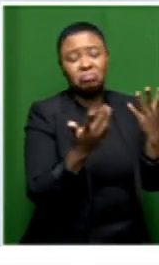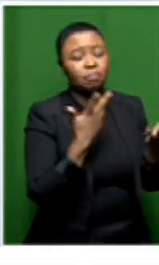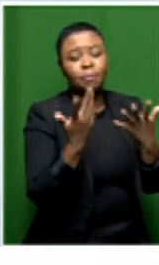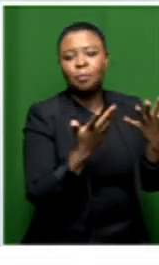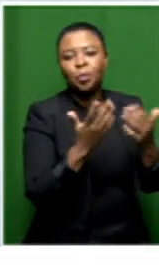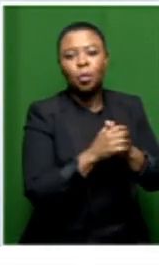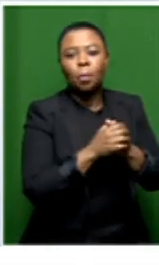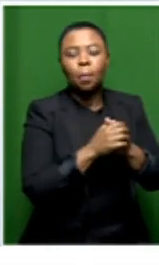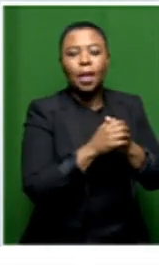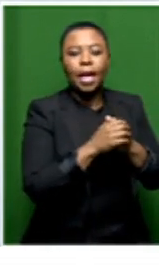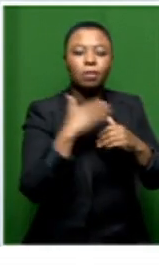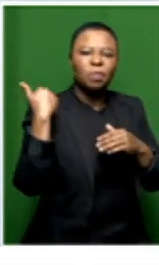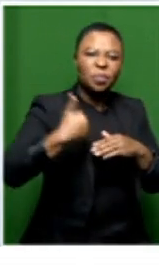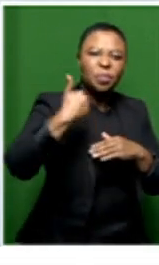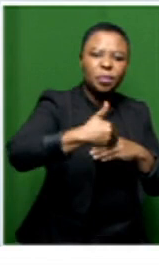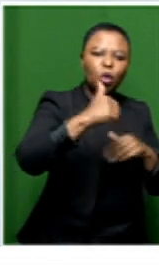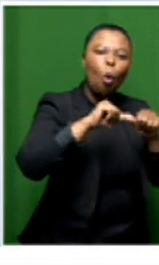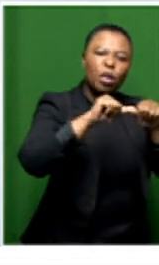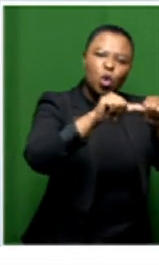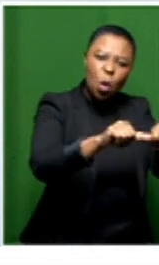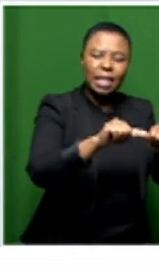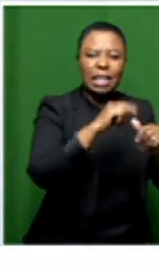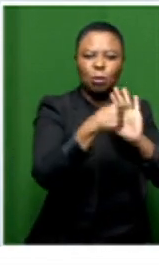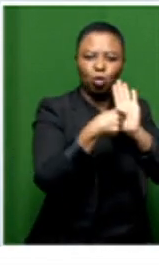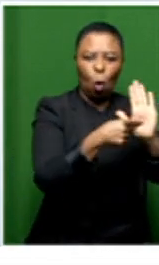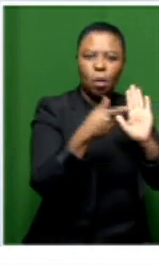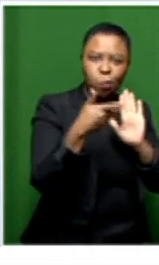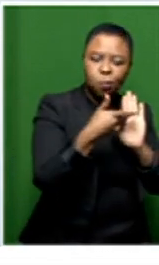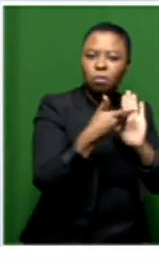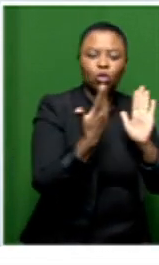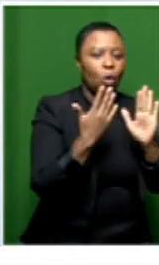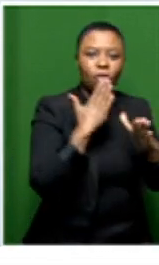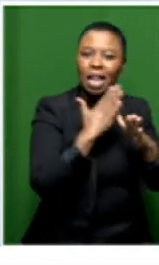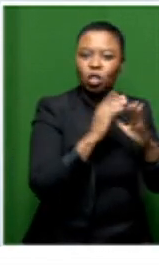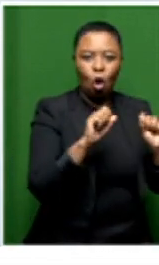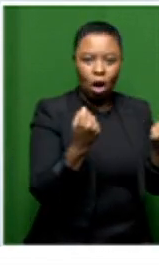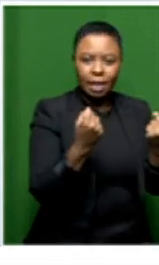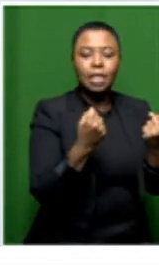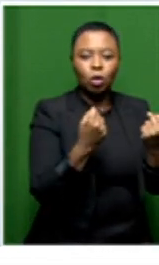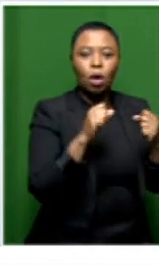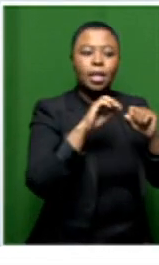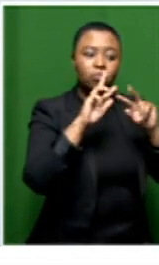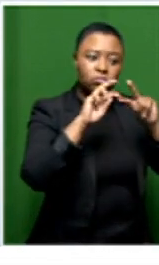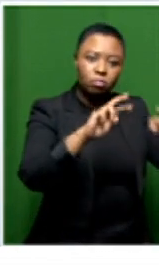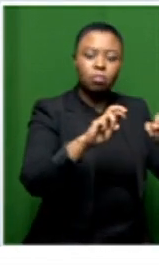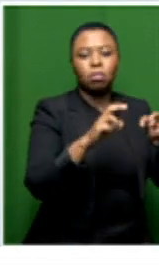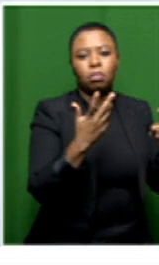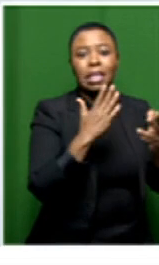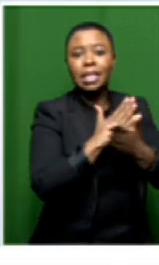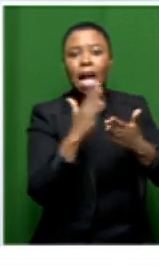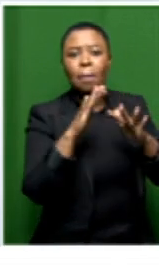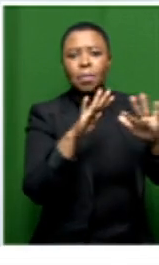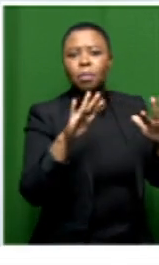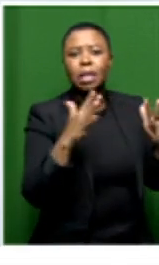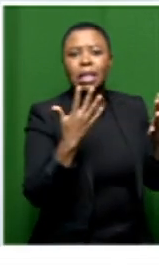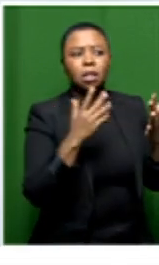very debilitating uh symptoms that they actually cannot function some of these individuals cannot walk up a seat